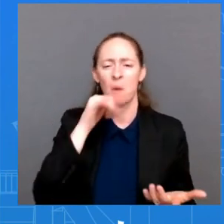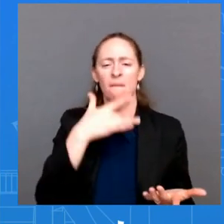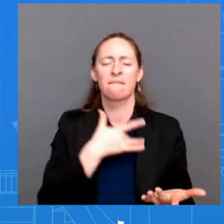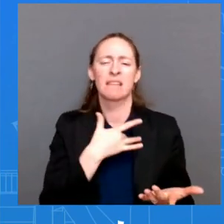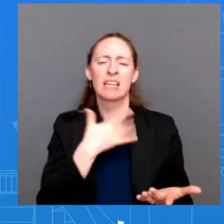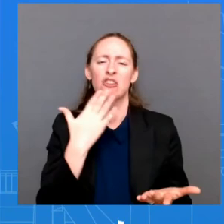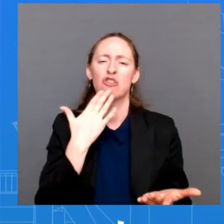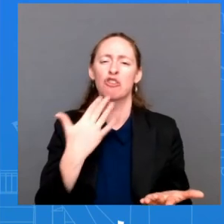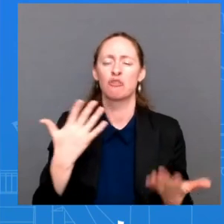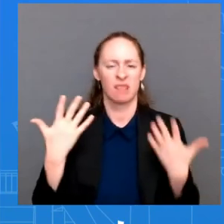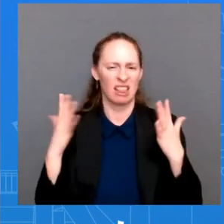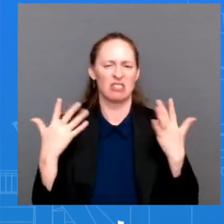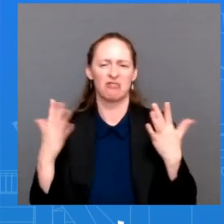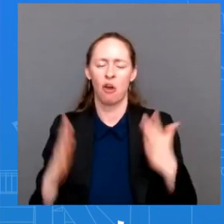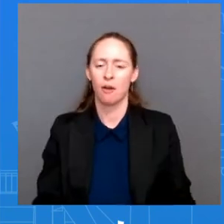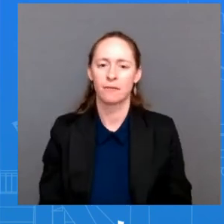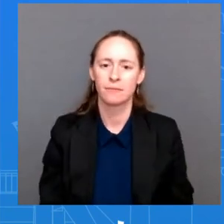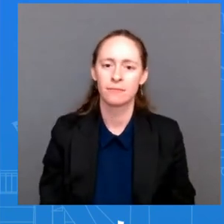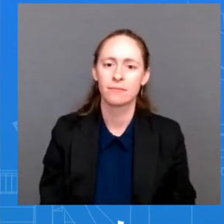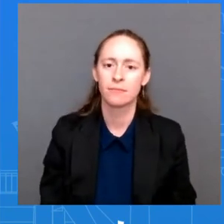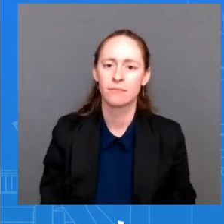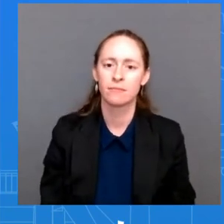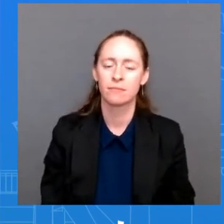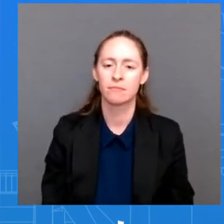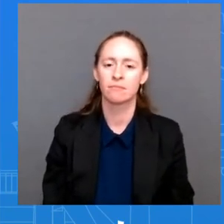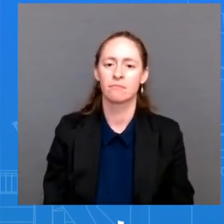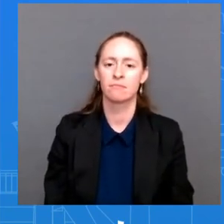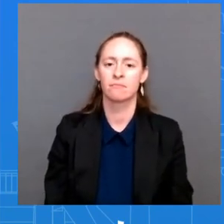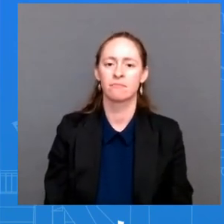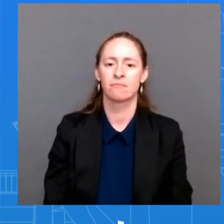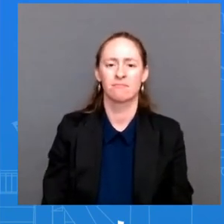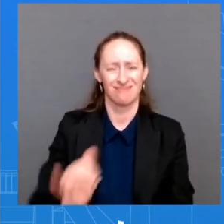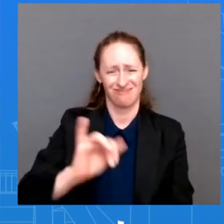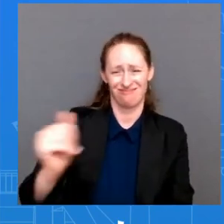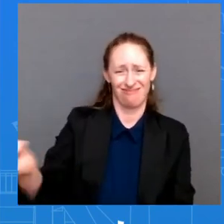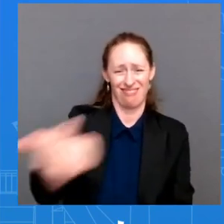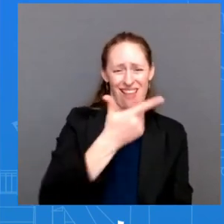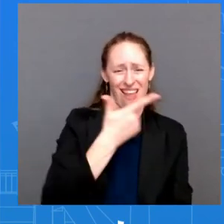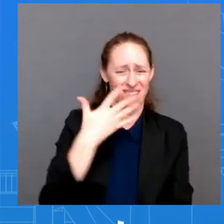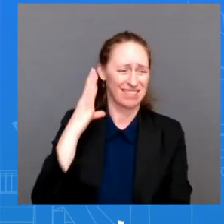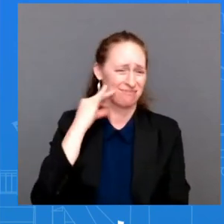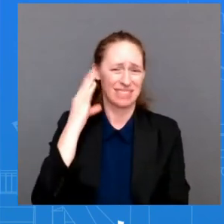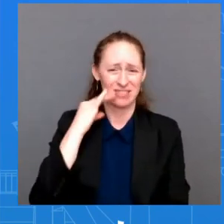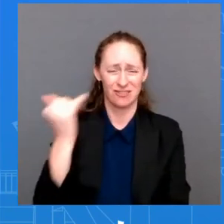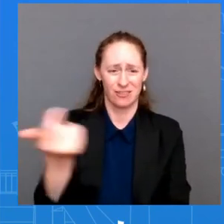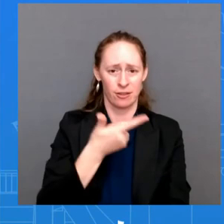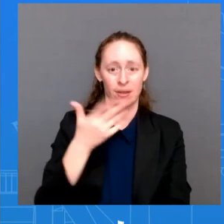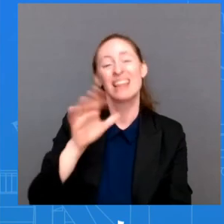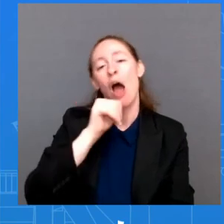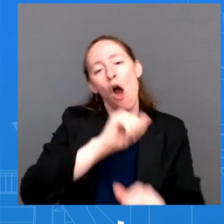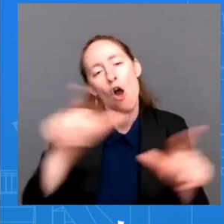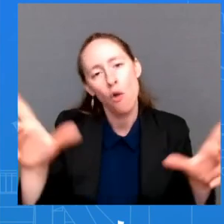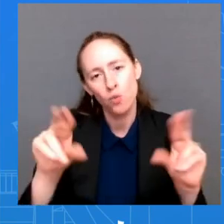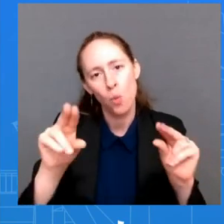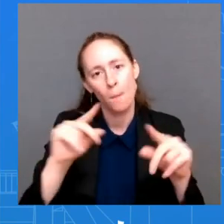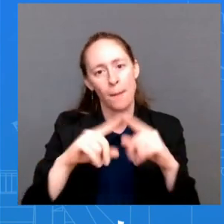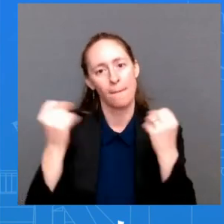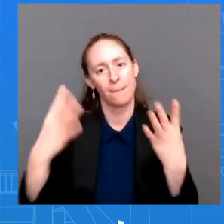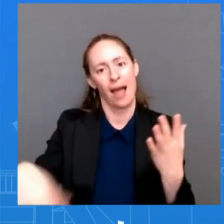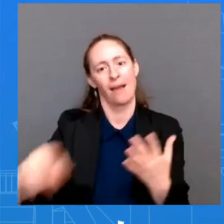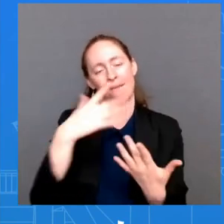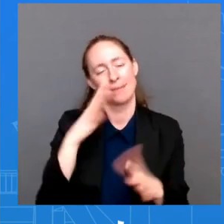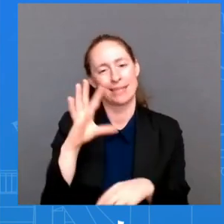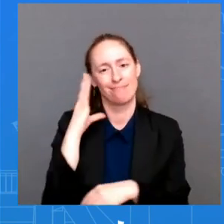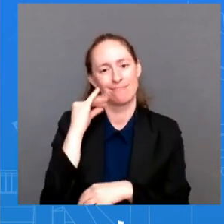has not occurred but all of us have had coveted before right we've had well not all of us many of us i don't want to call everybody out uh i could